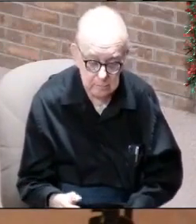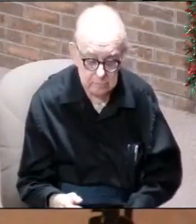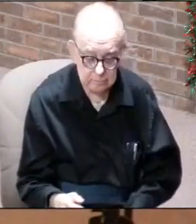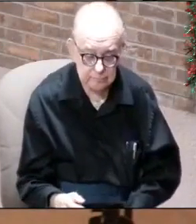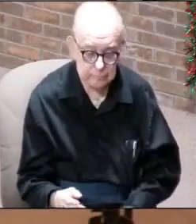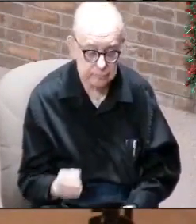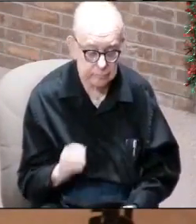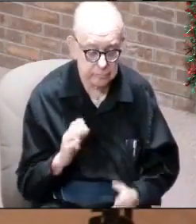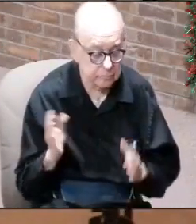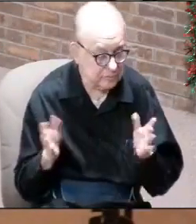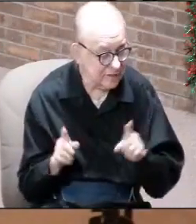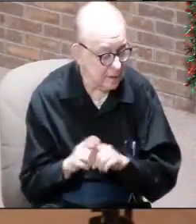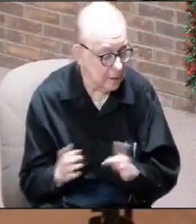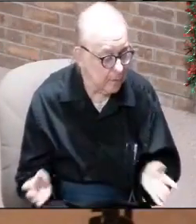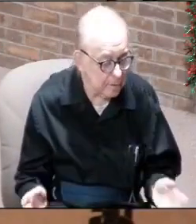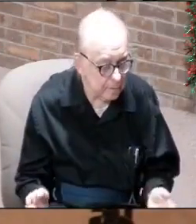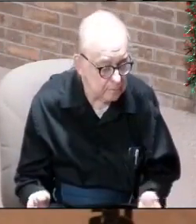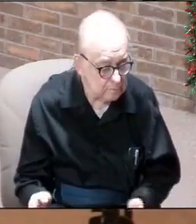What does that sound like?